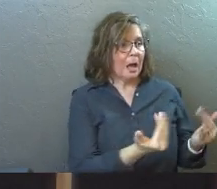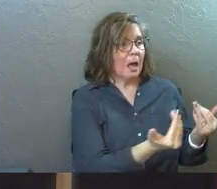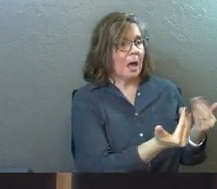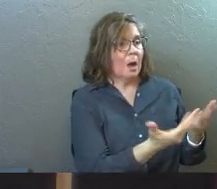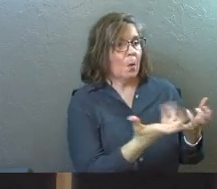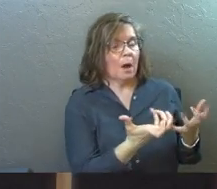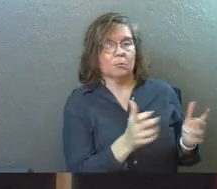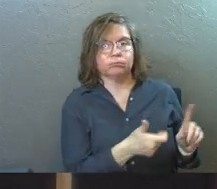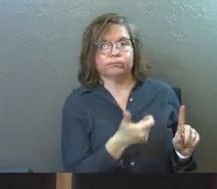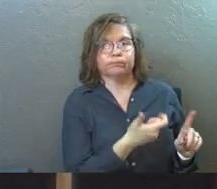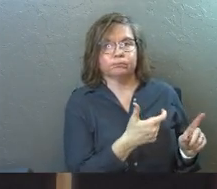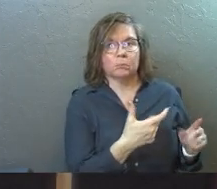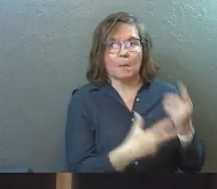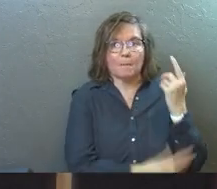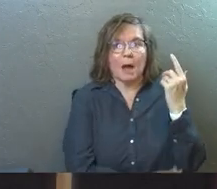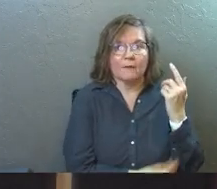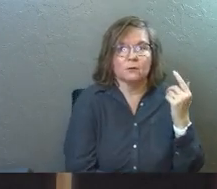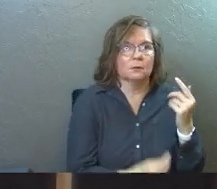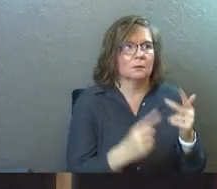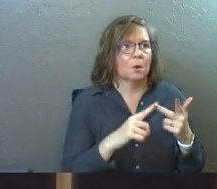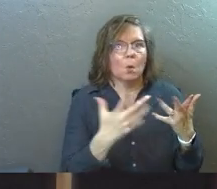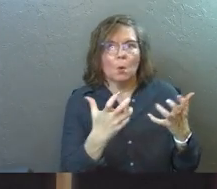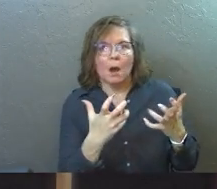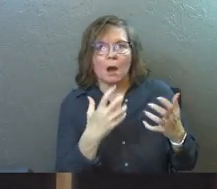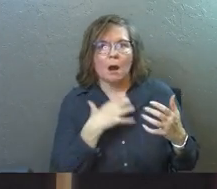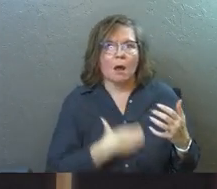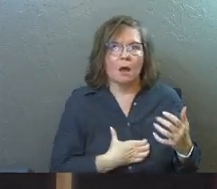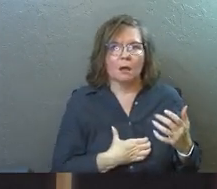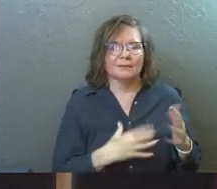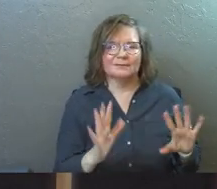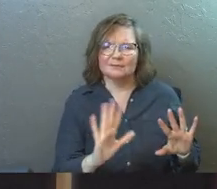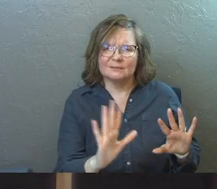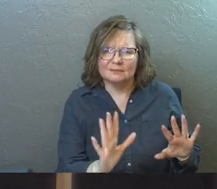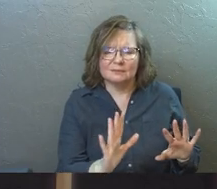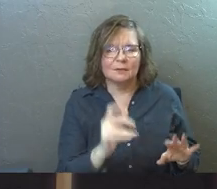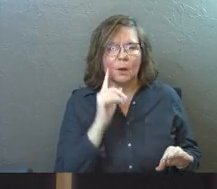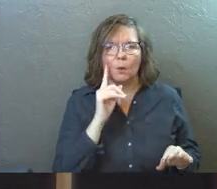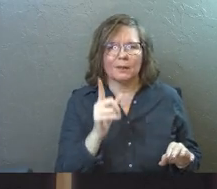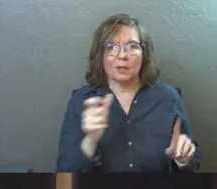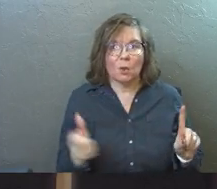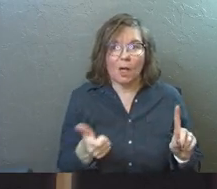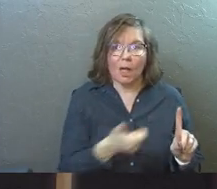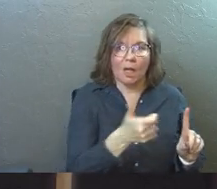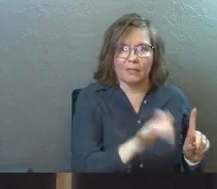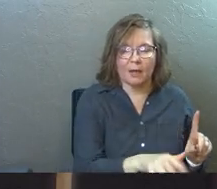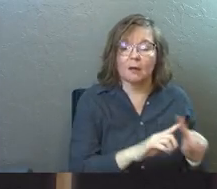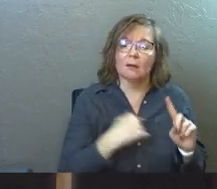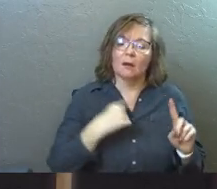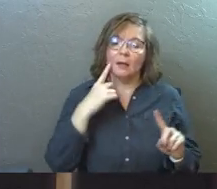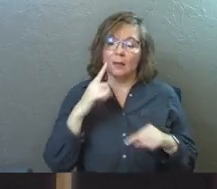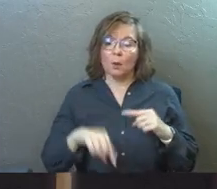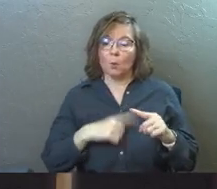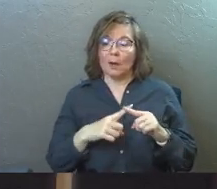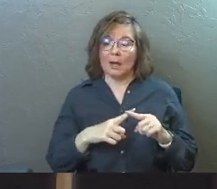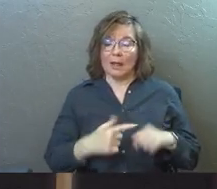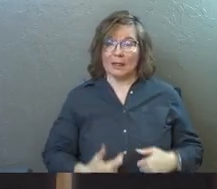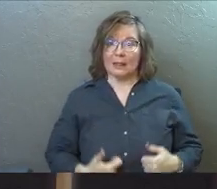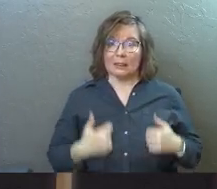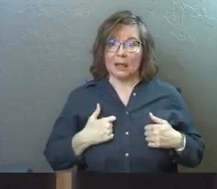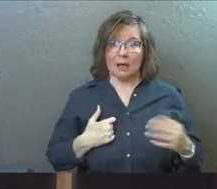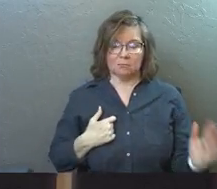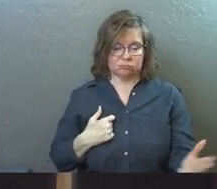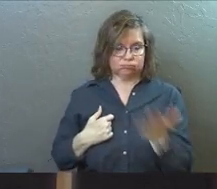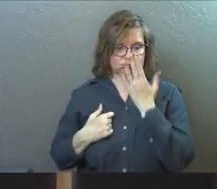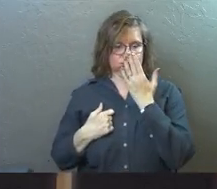don't think you go running after poverty or running after hunger or any of those things. I don't think you run after it, but I think that when life